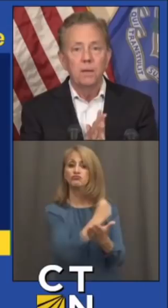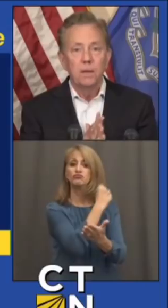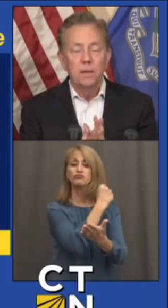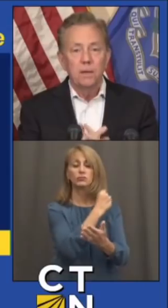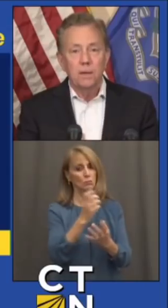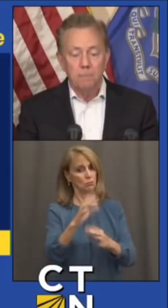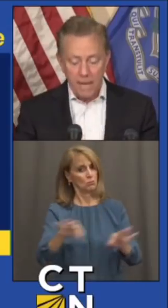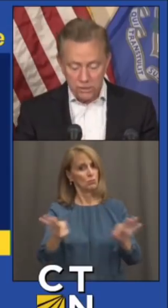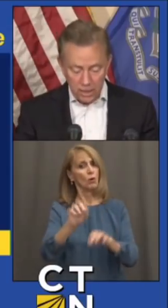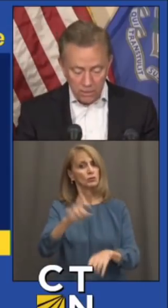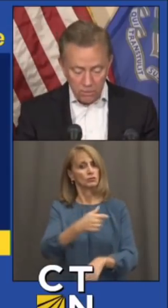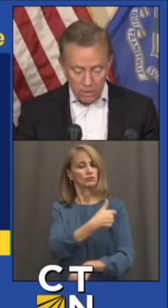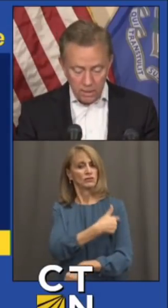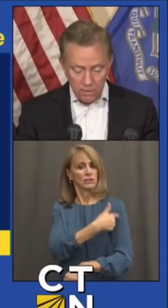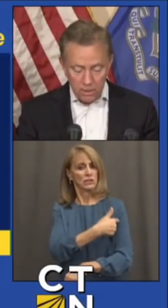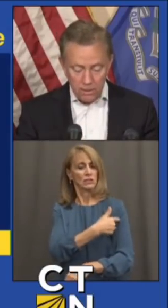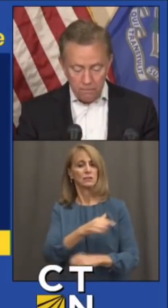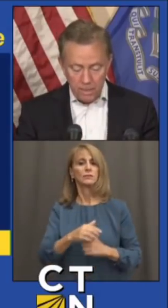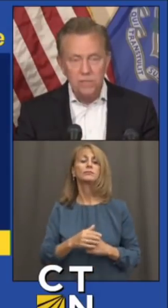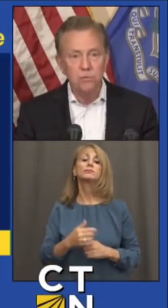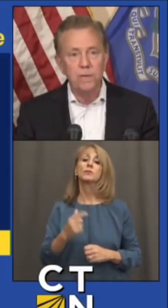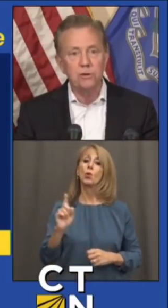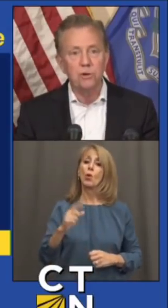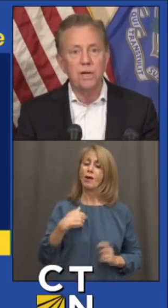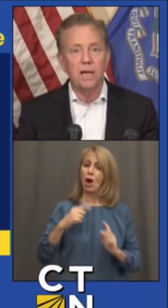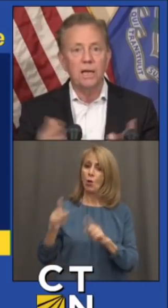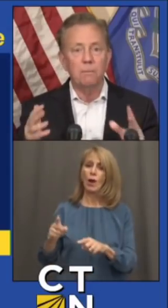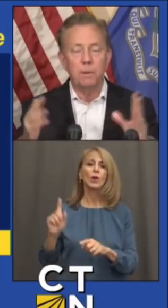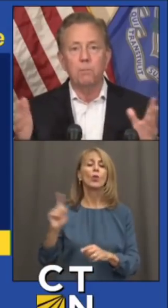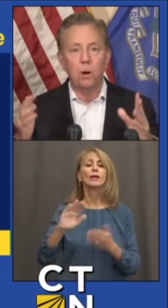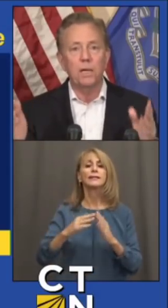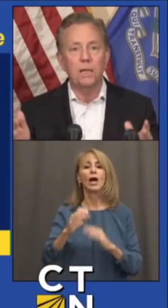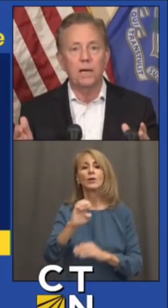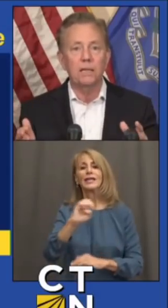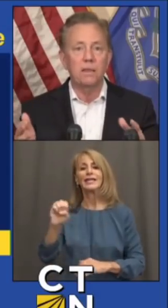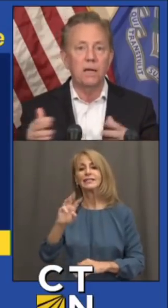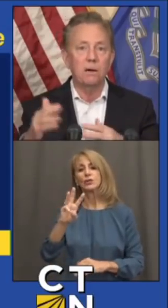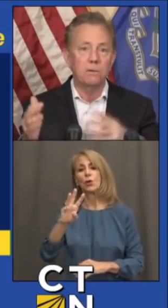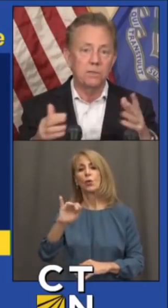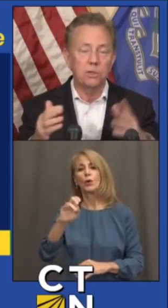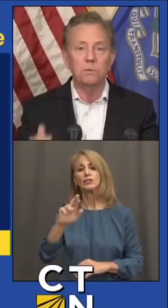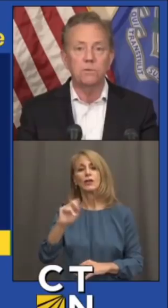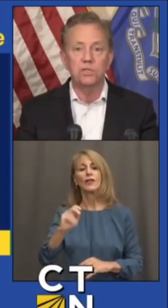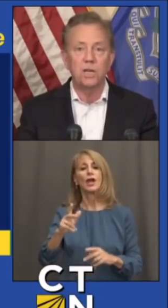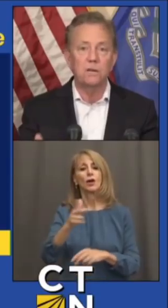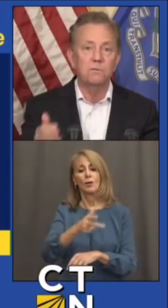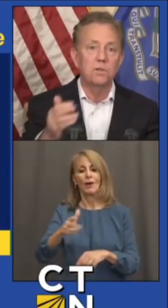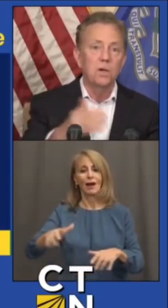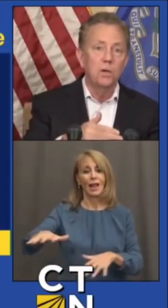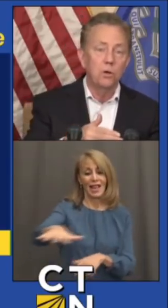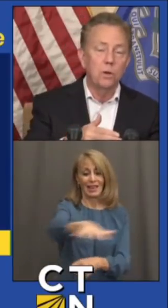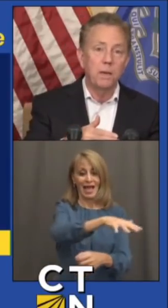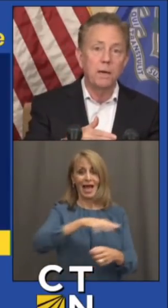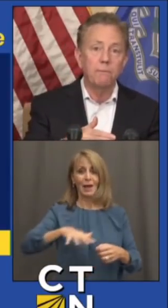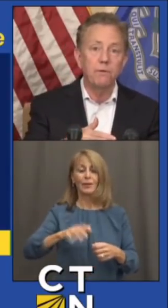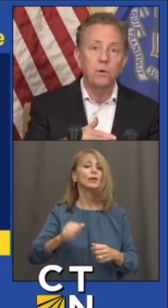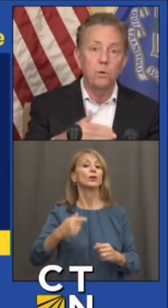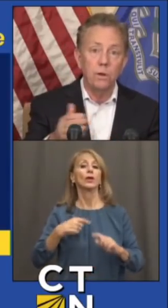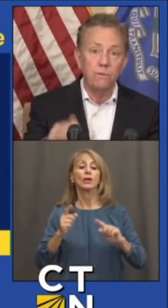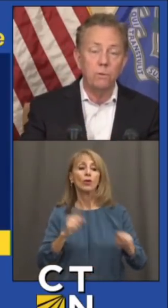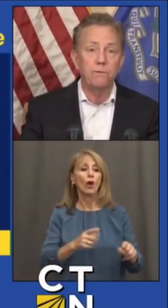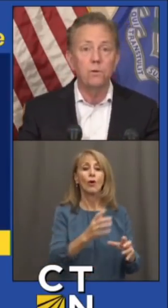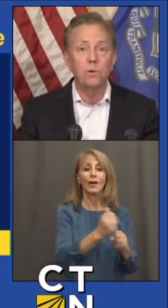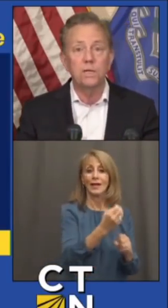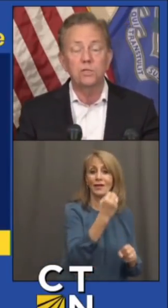Max and I were there in East Windsor today, a big parking lot there in terms of incentives. You could pick up